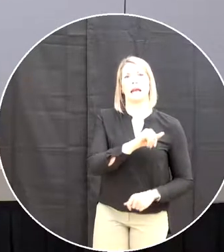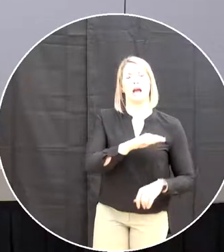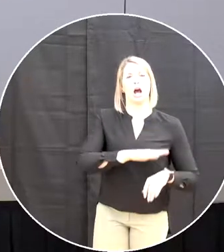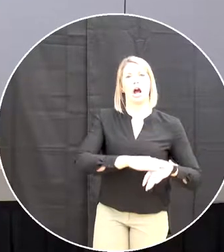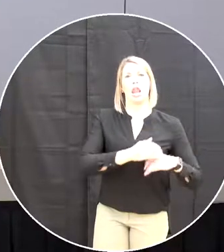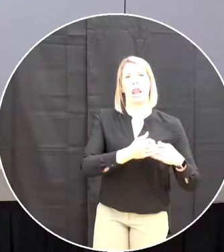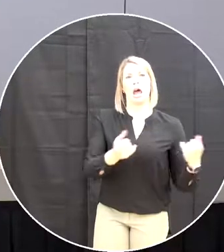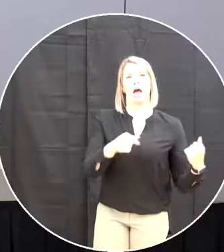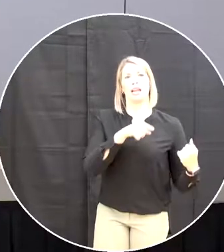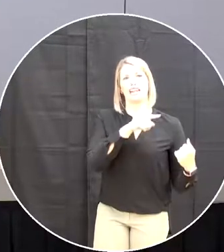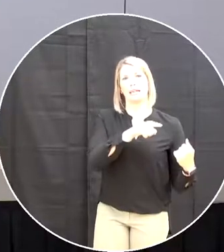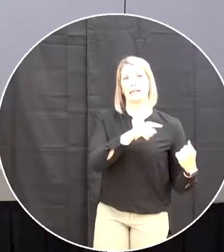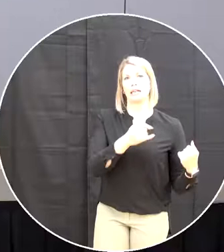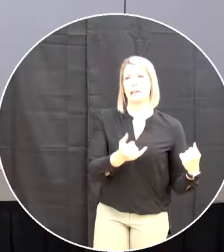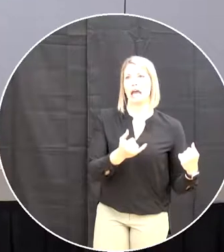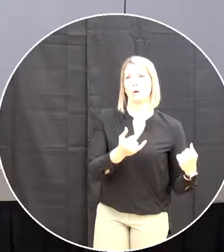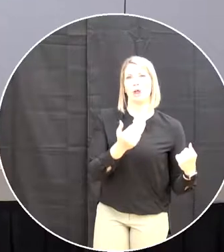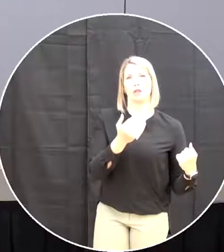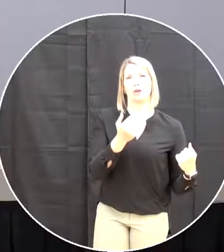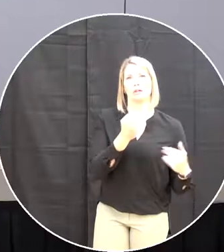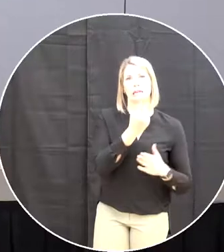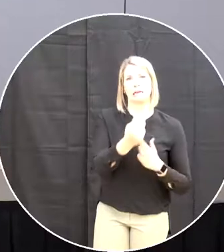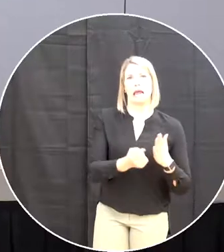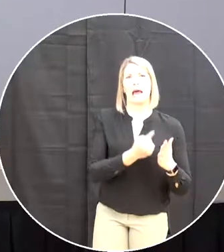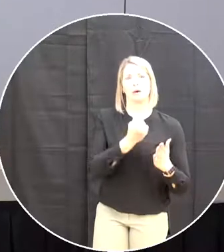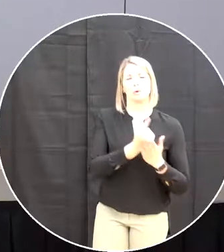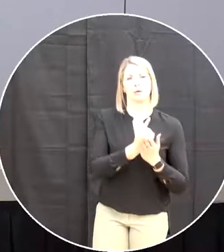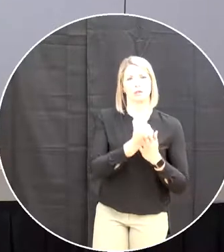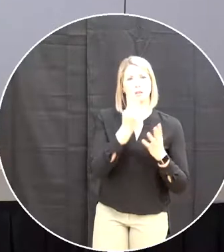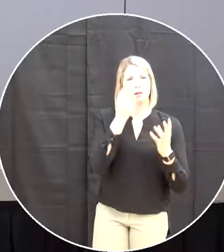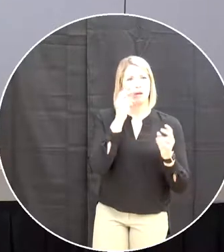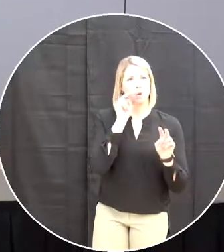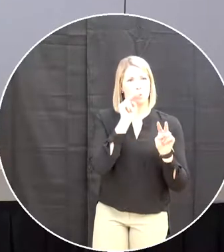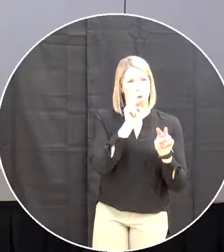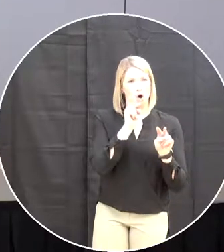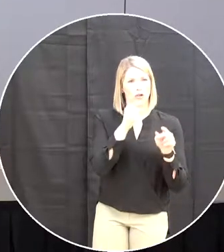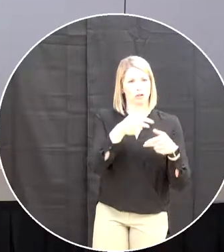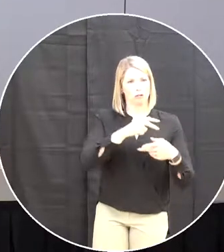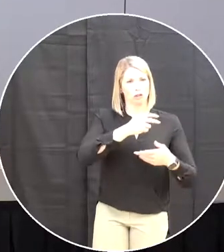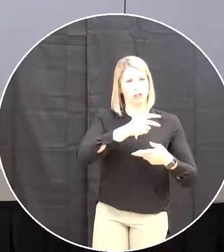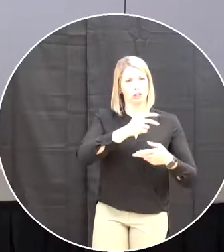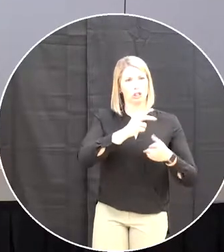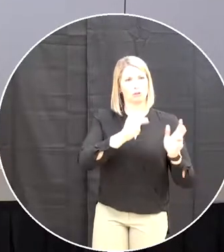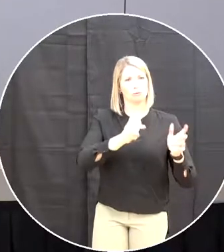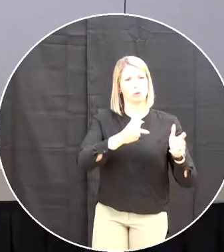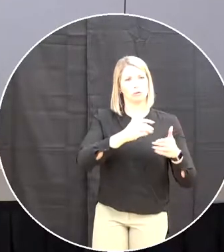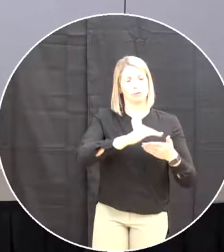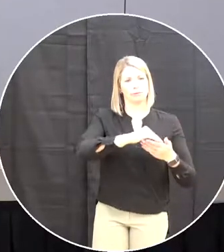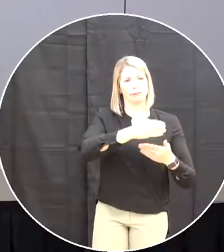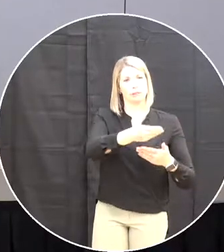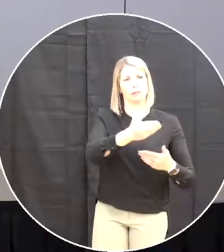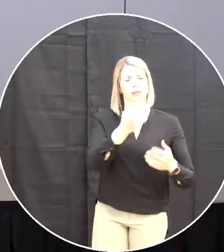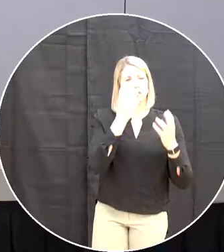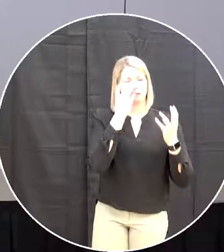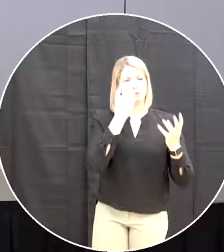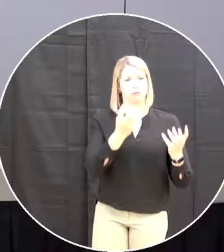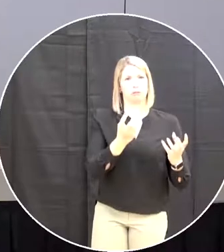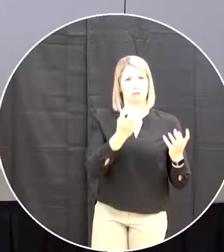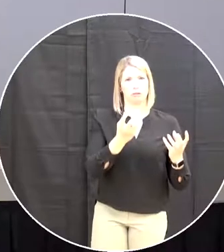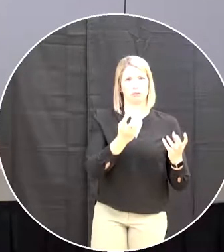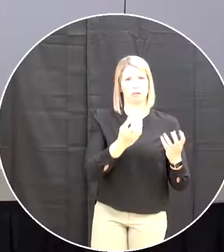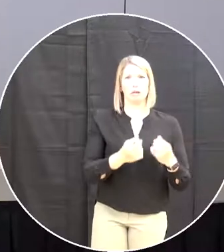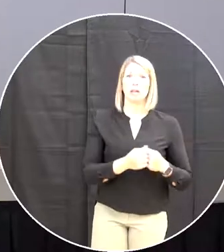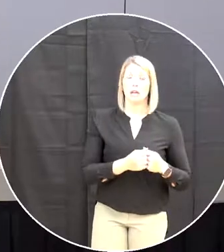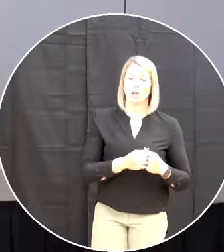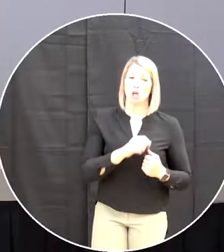13 hours on zoom simply put it doesn't work um zoom has proved to be a boon for smaller